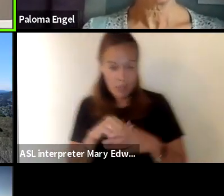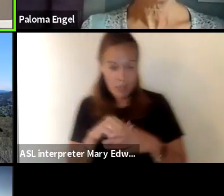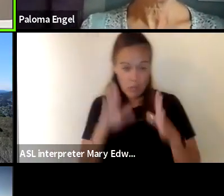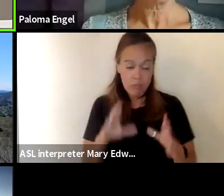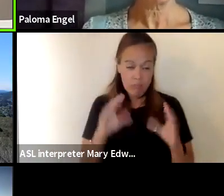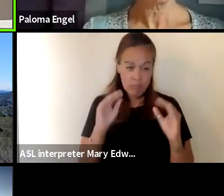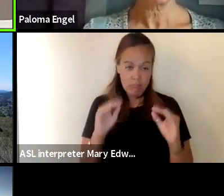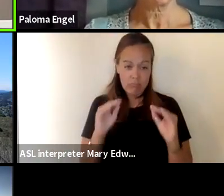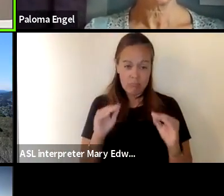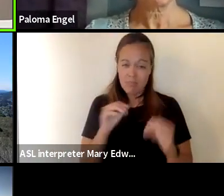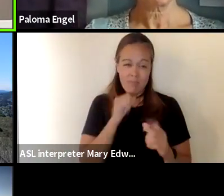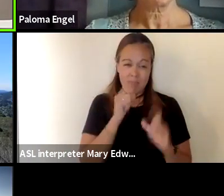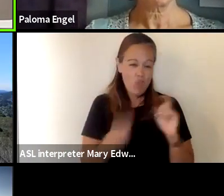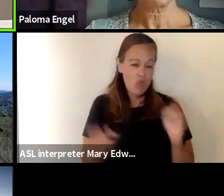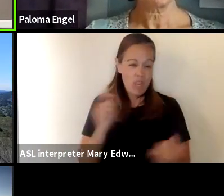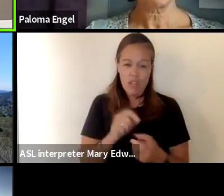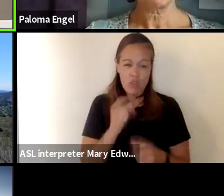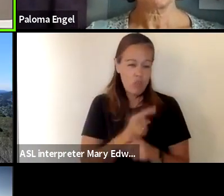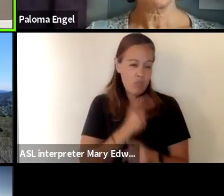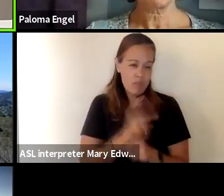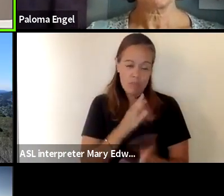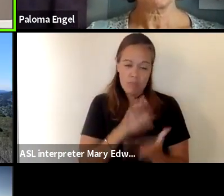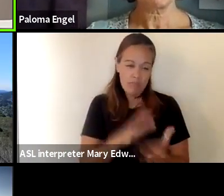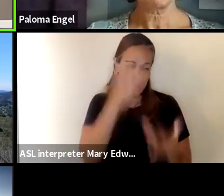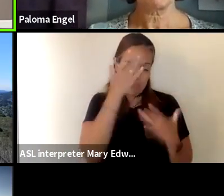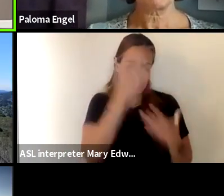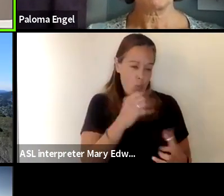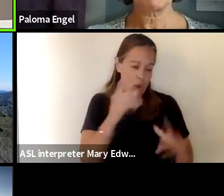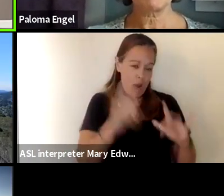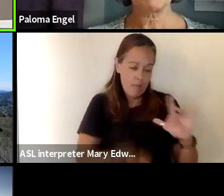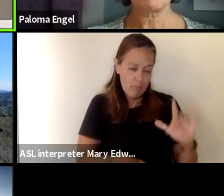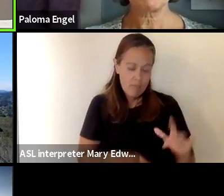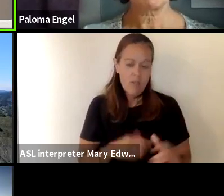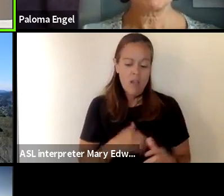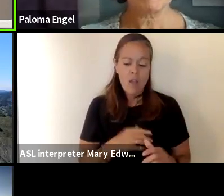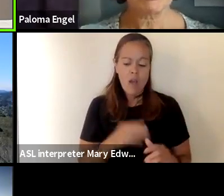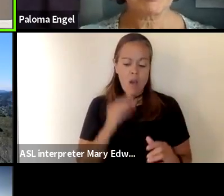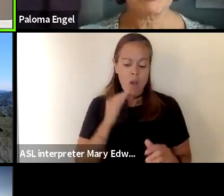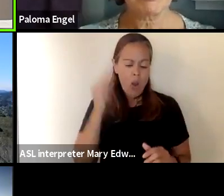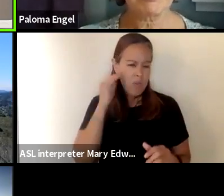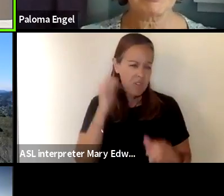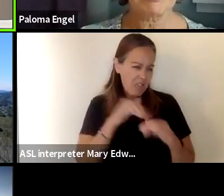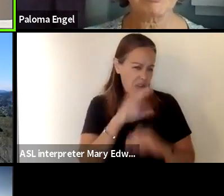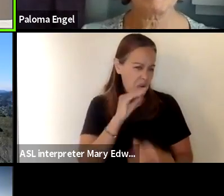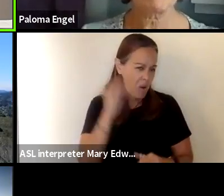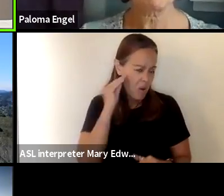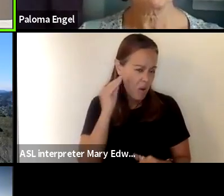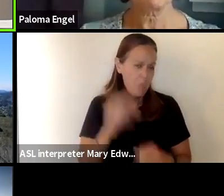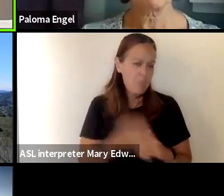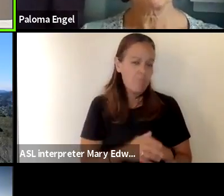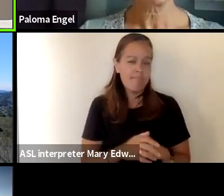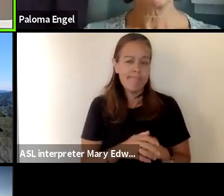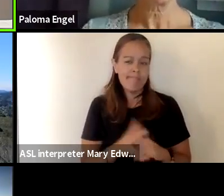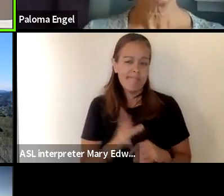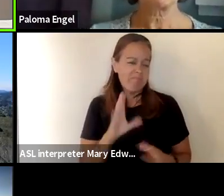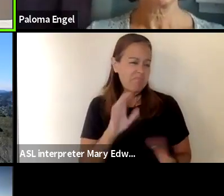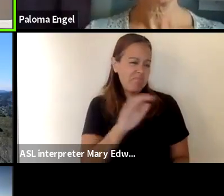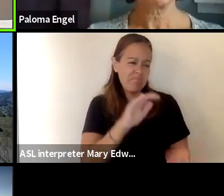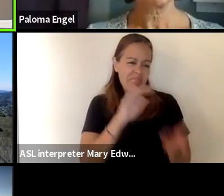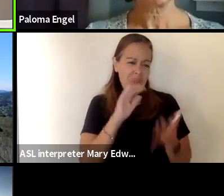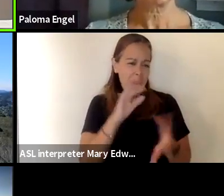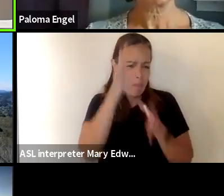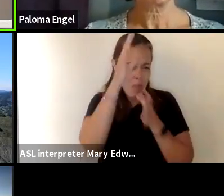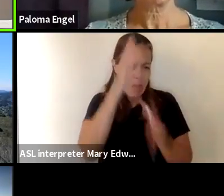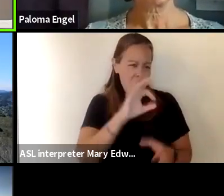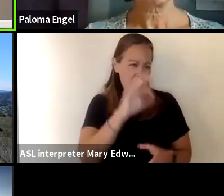it doesn't change from a regular school sickness or absence homework can be sent home products the parent can pick that those type of assignments